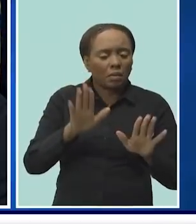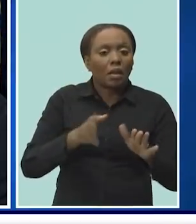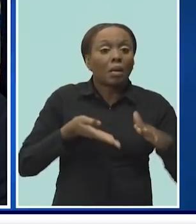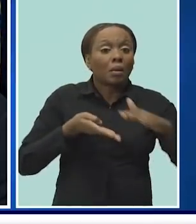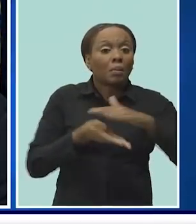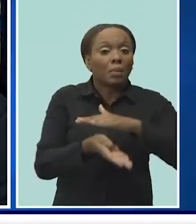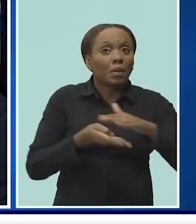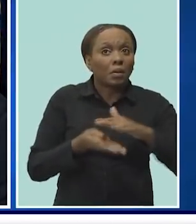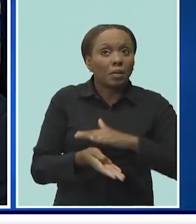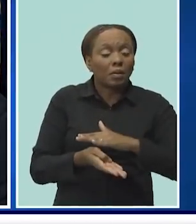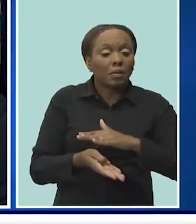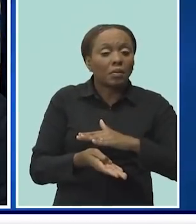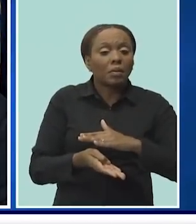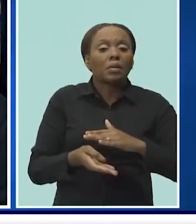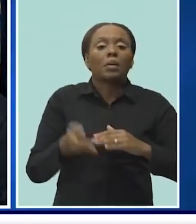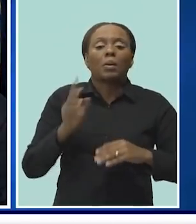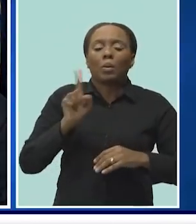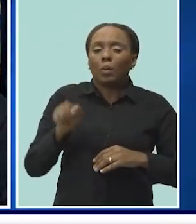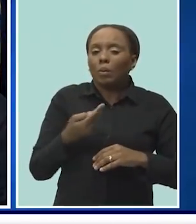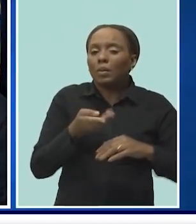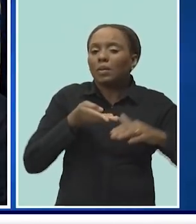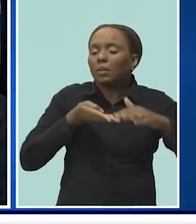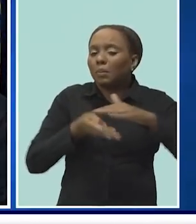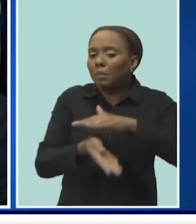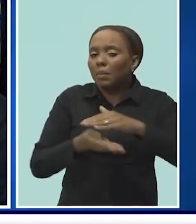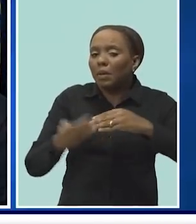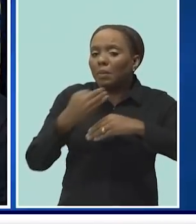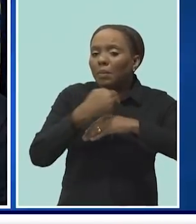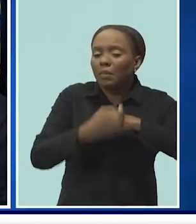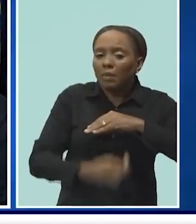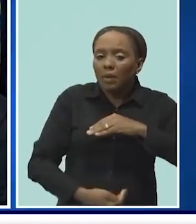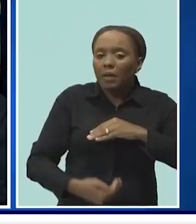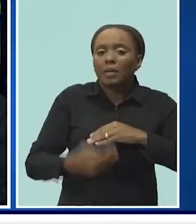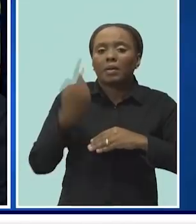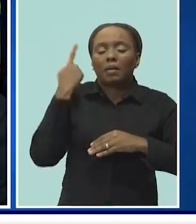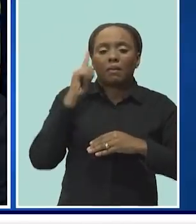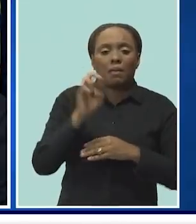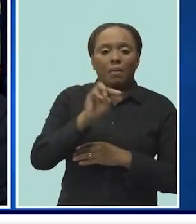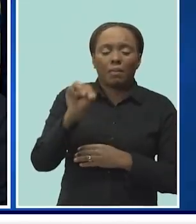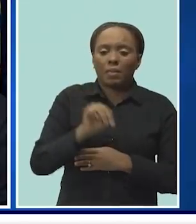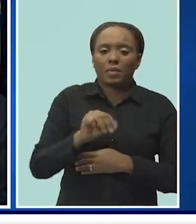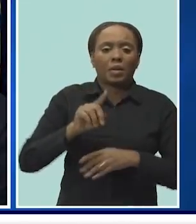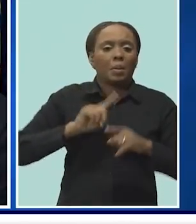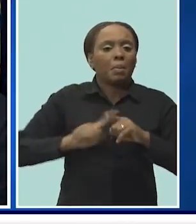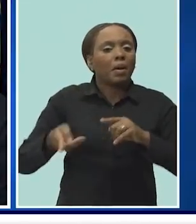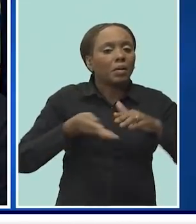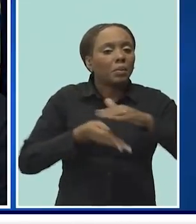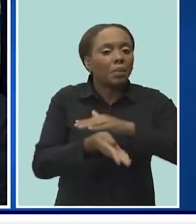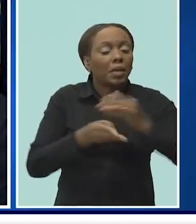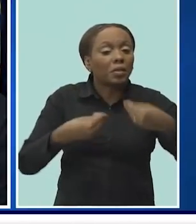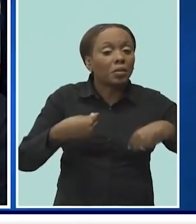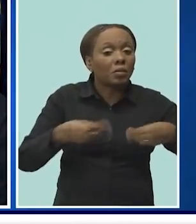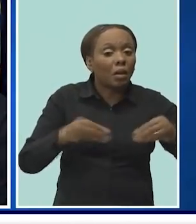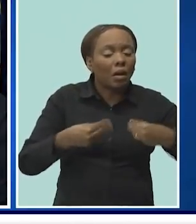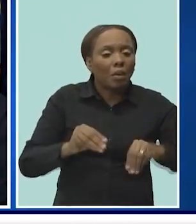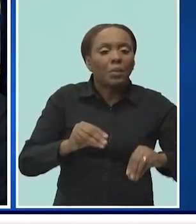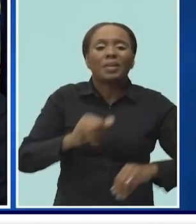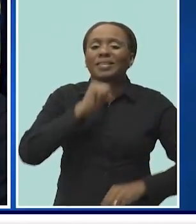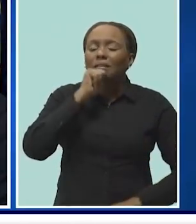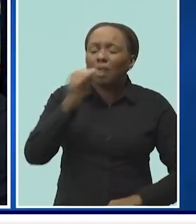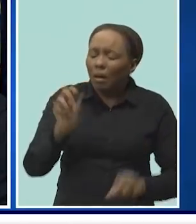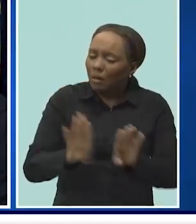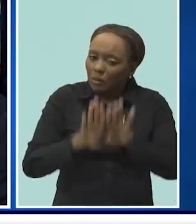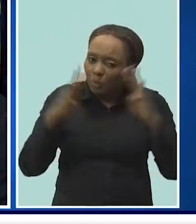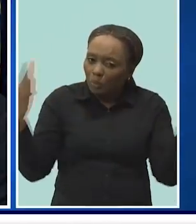bakeries are being permitted to bake bread for sale from Monday. But those Barbadians who have in their minds